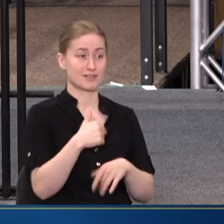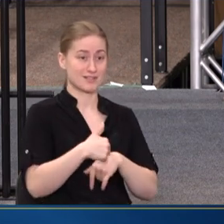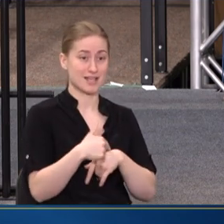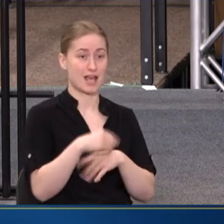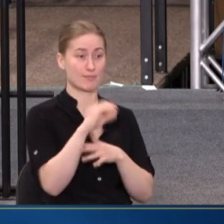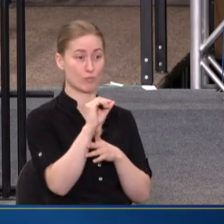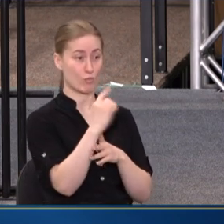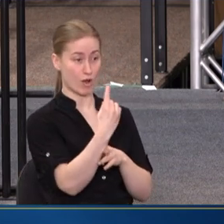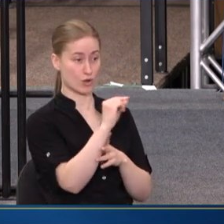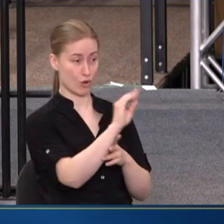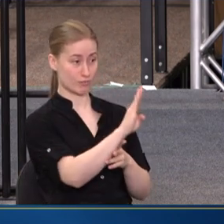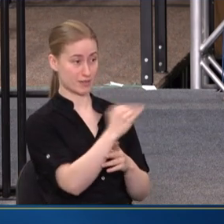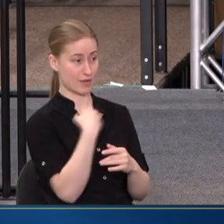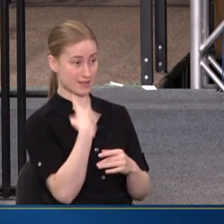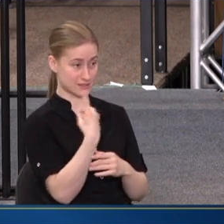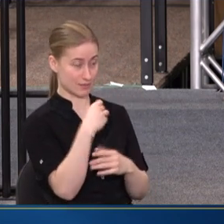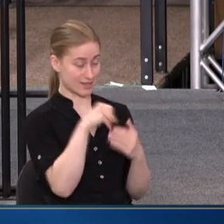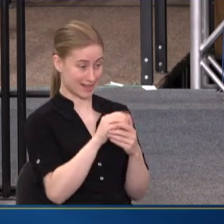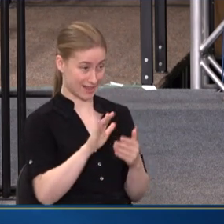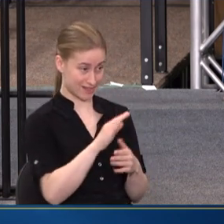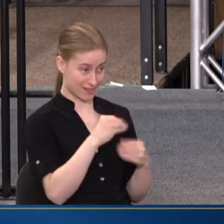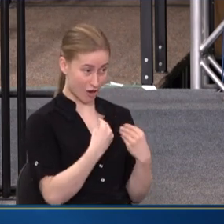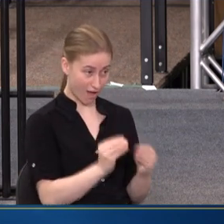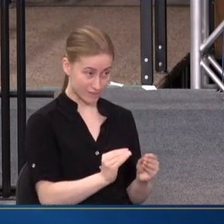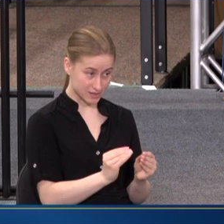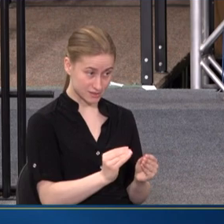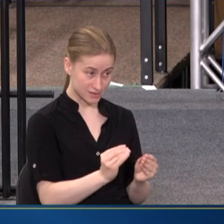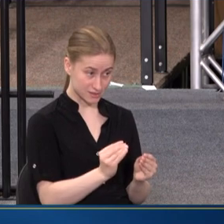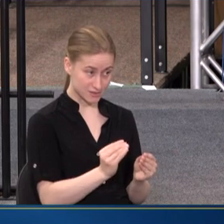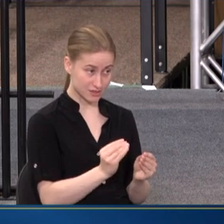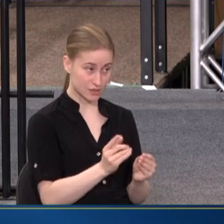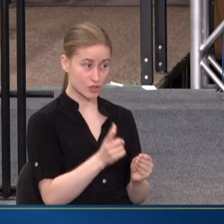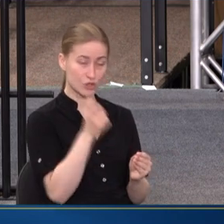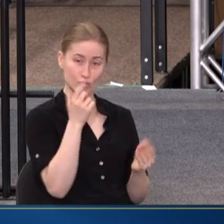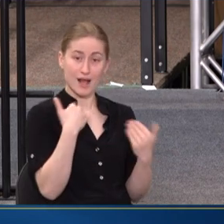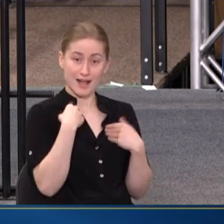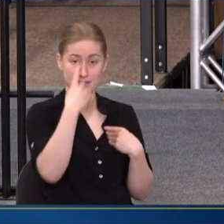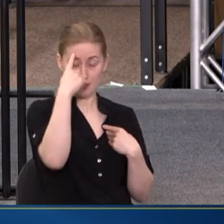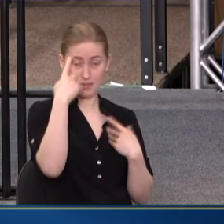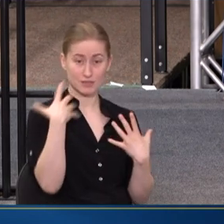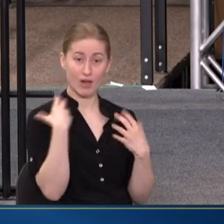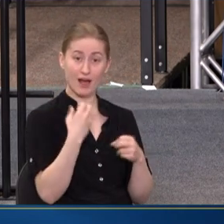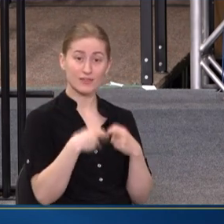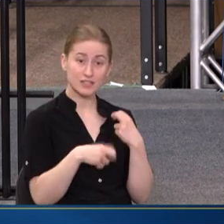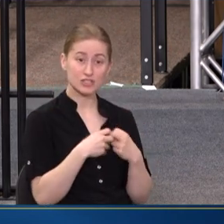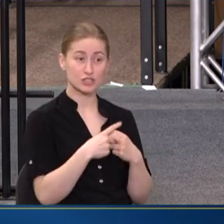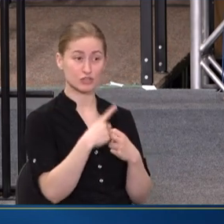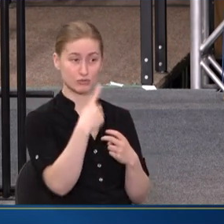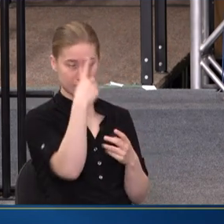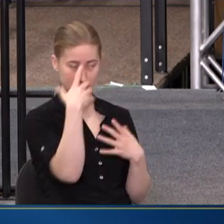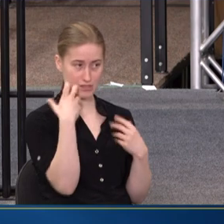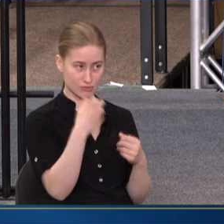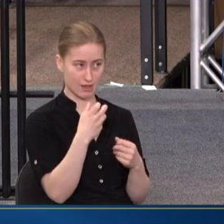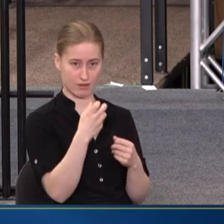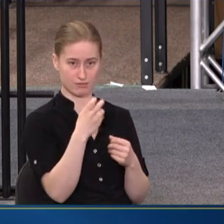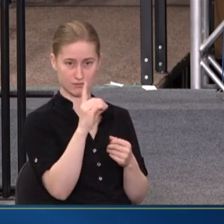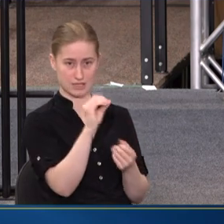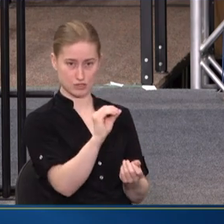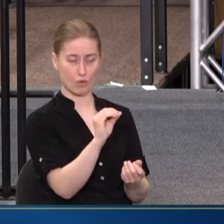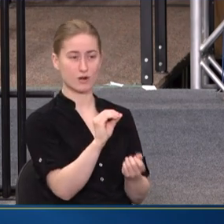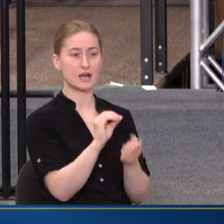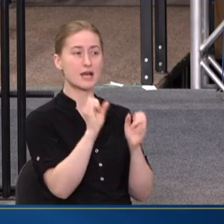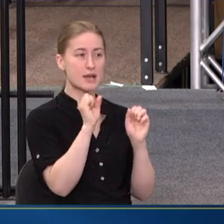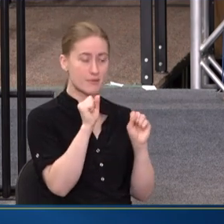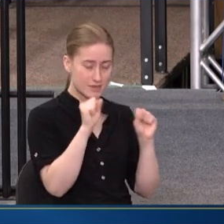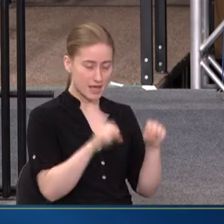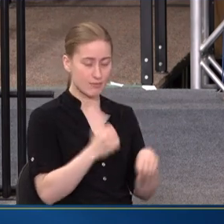WHO HAS SOMEONE IN THEIR OFFICE, WHO HAS A MENTAL HEALTH ISSUE, MENTAL HEALTH CONDITION, BE ABLE